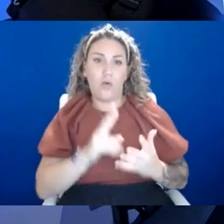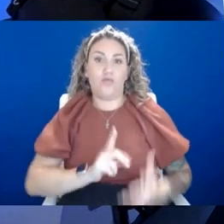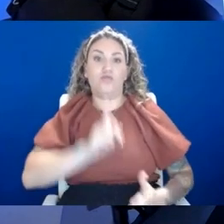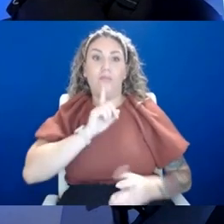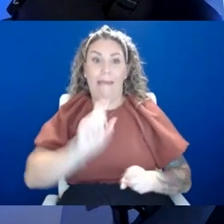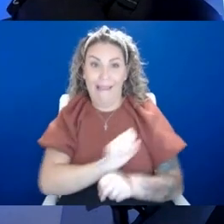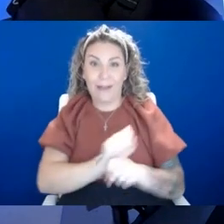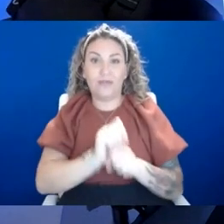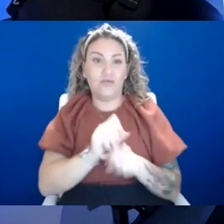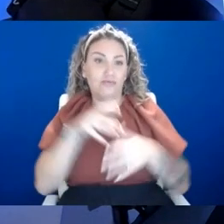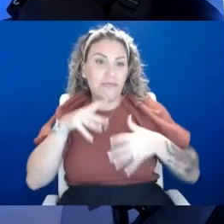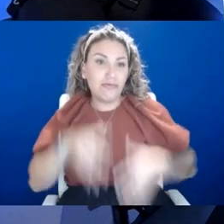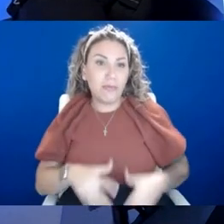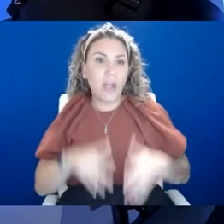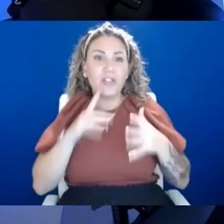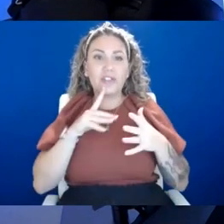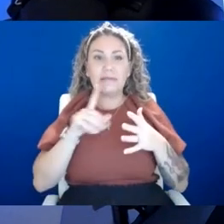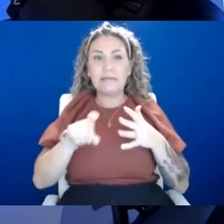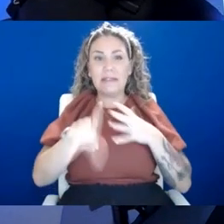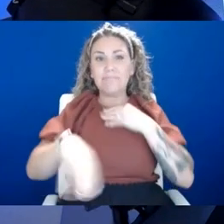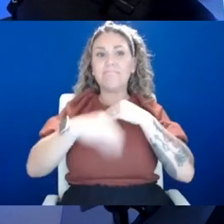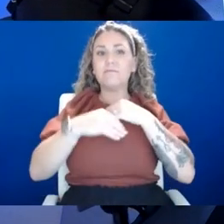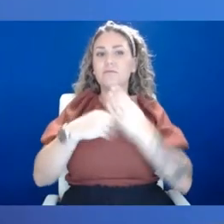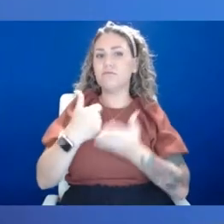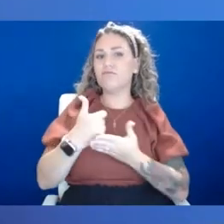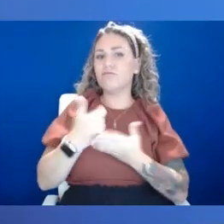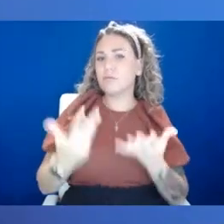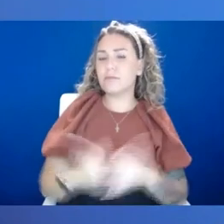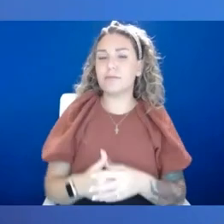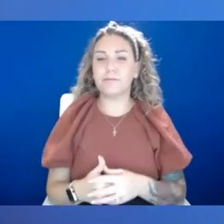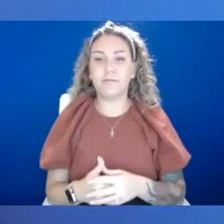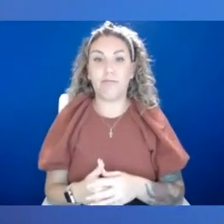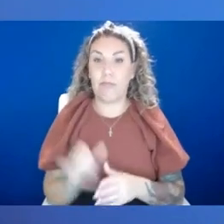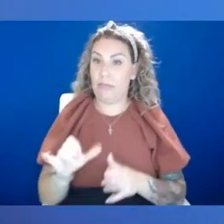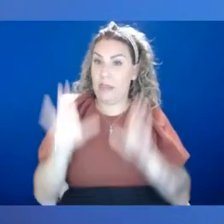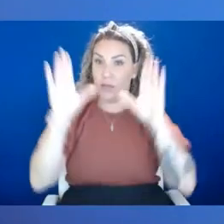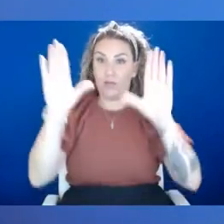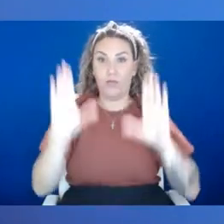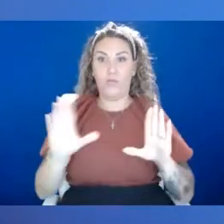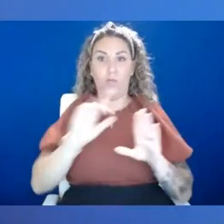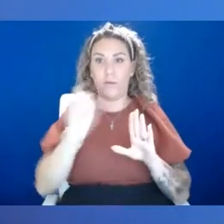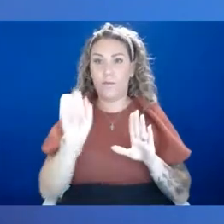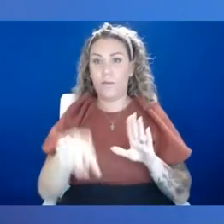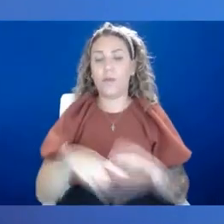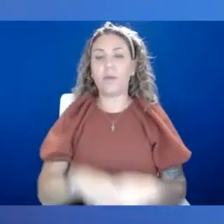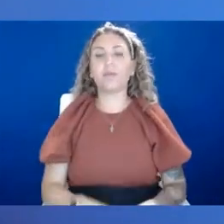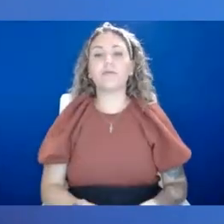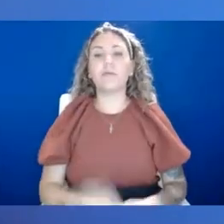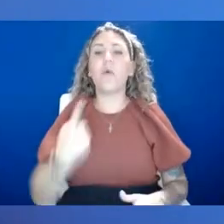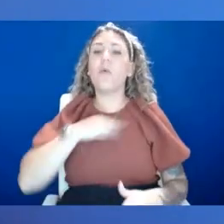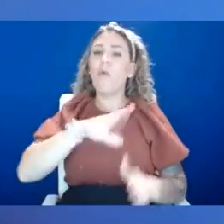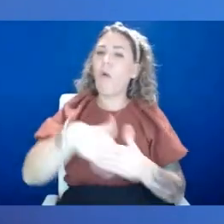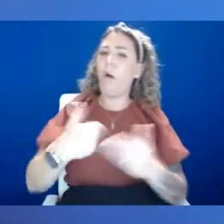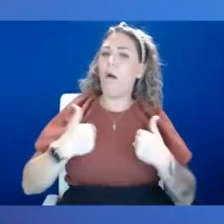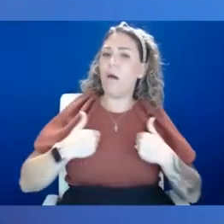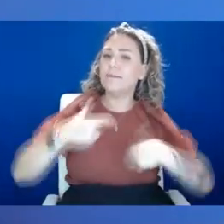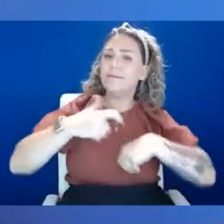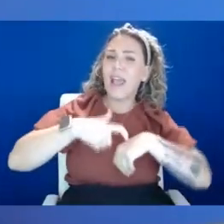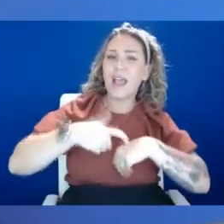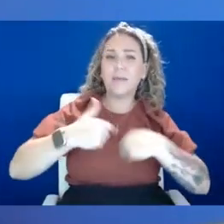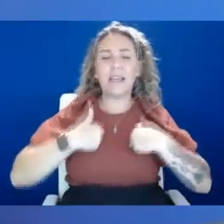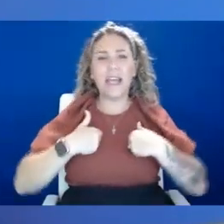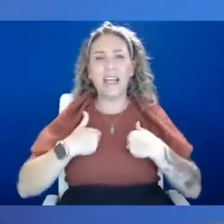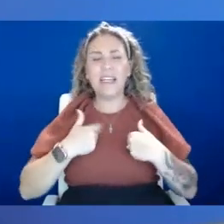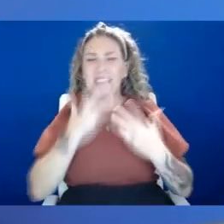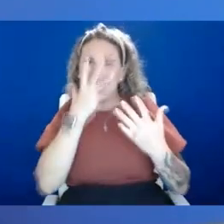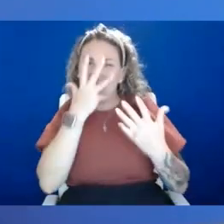an extra level of help? Yeah, that's a, that's a great question. You know, I think that we all have times where we feel sad and we feel down. It's